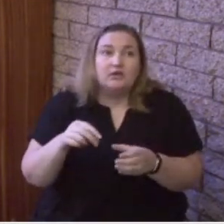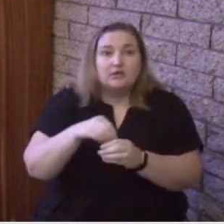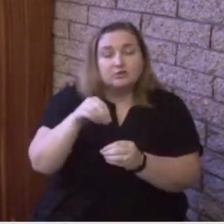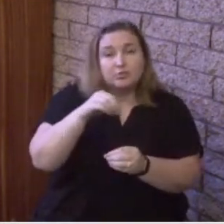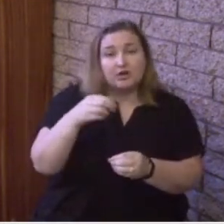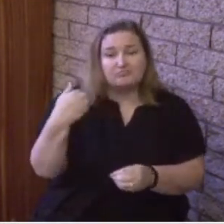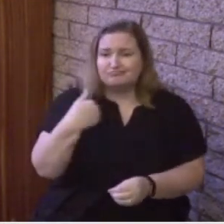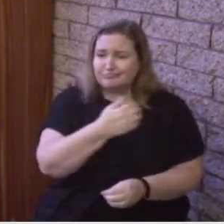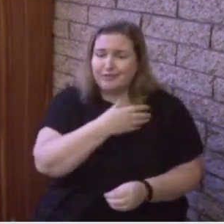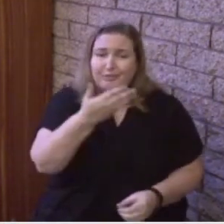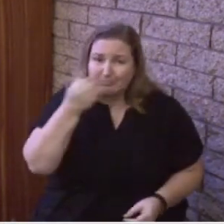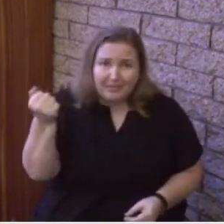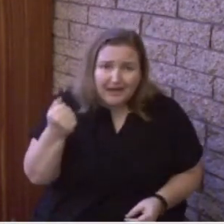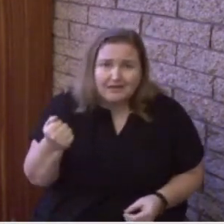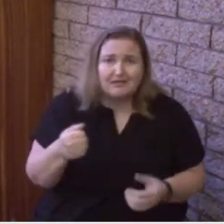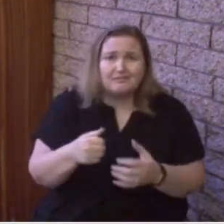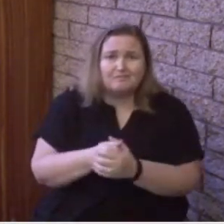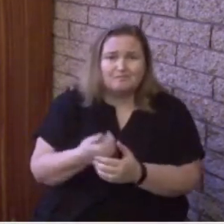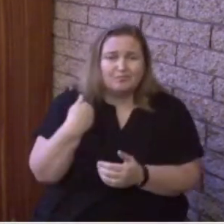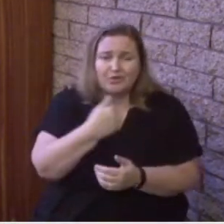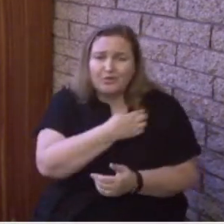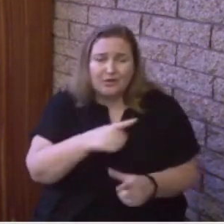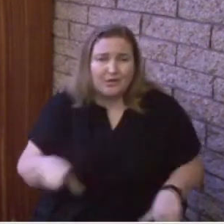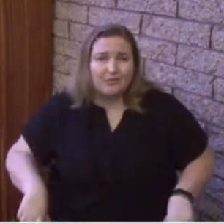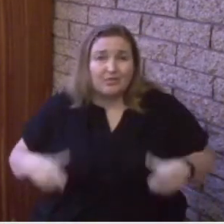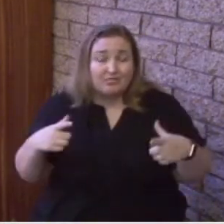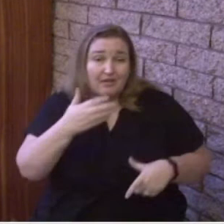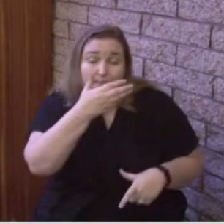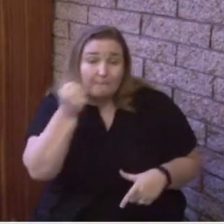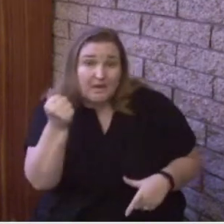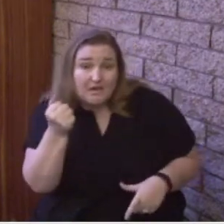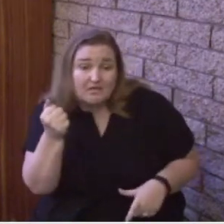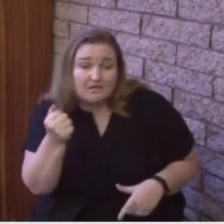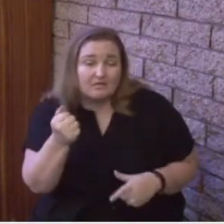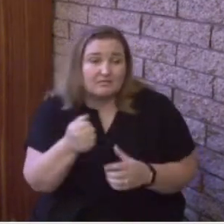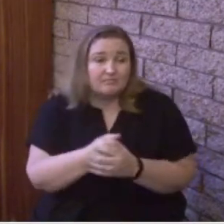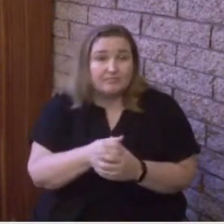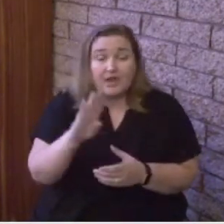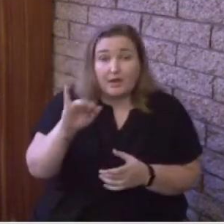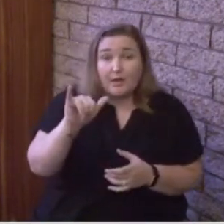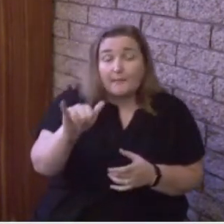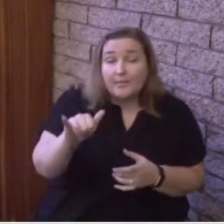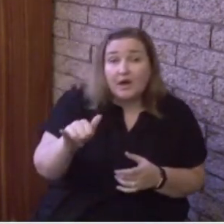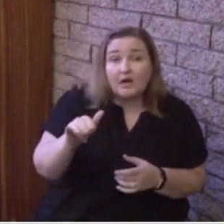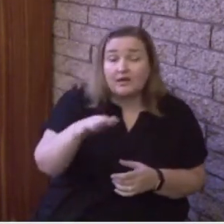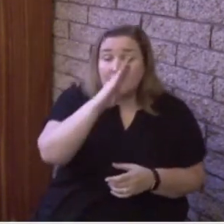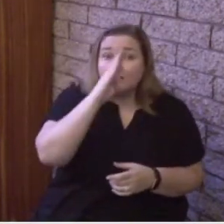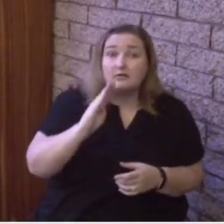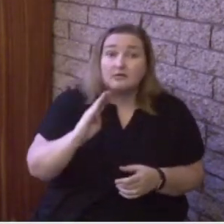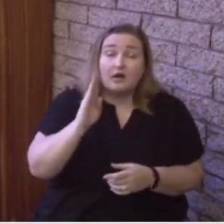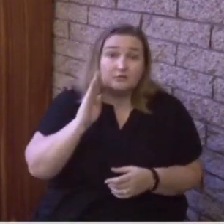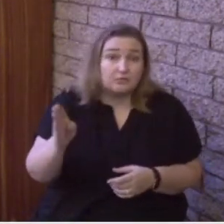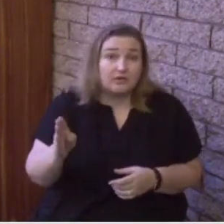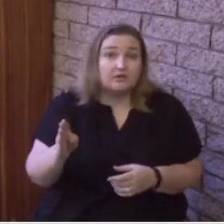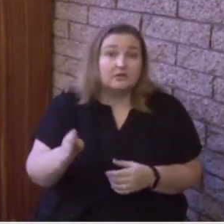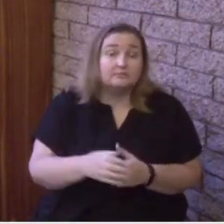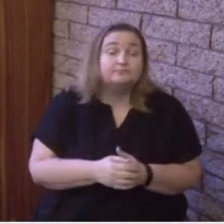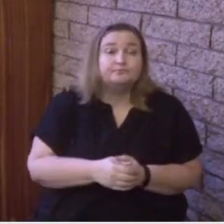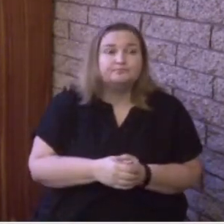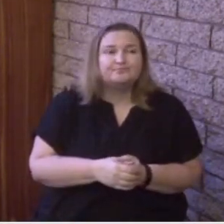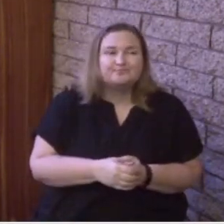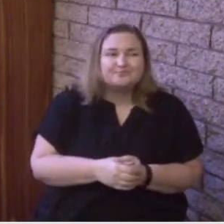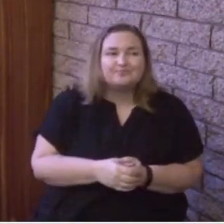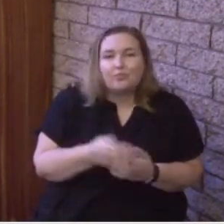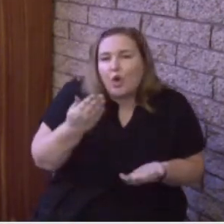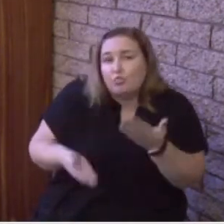better according to God's will. Maybe that's true. I think that's what Paul's point is. But let's be